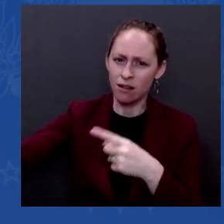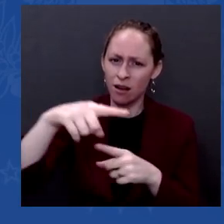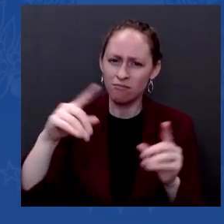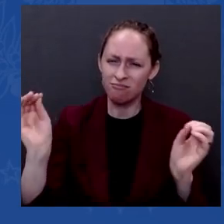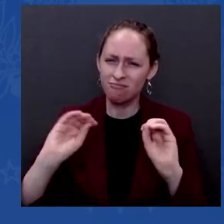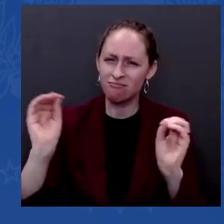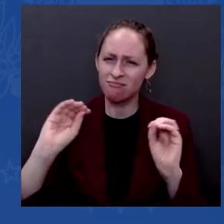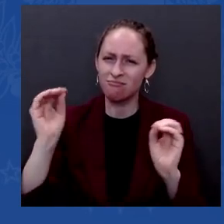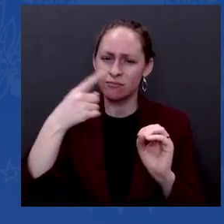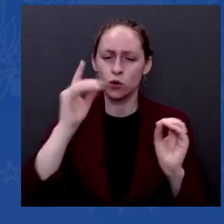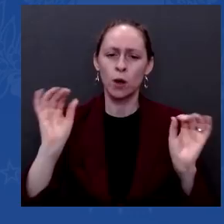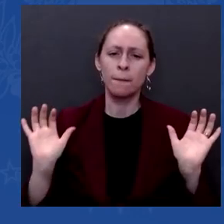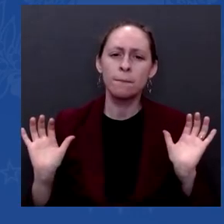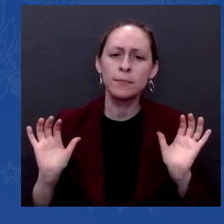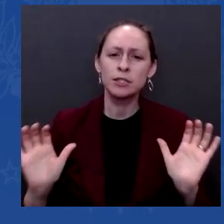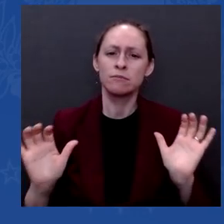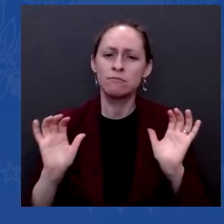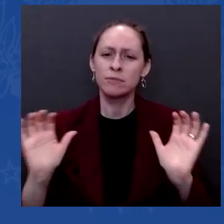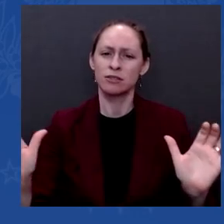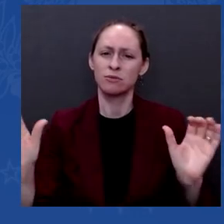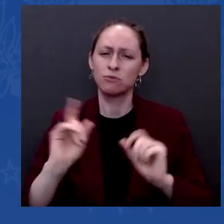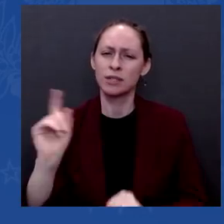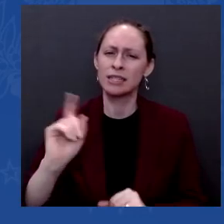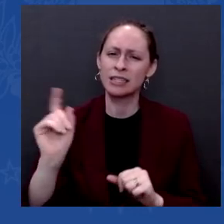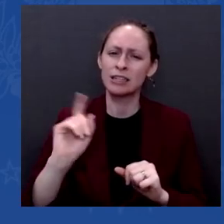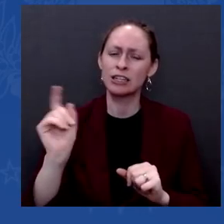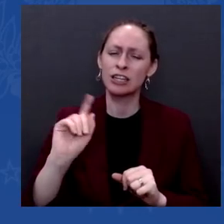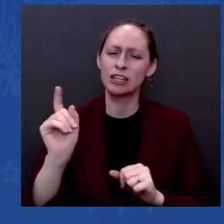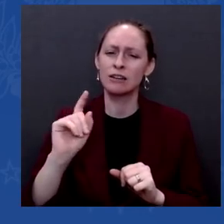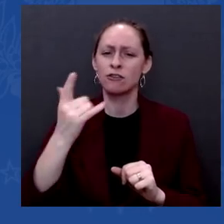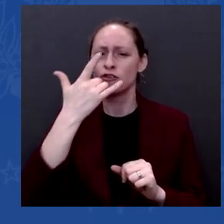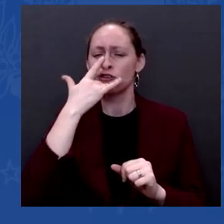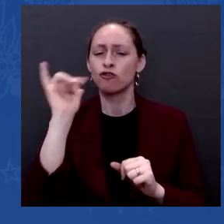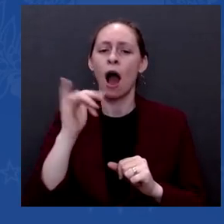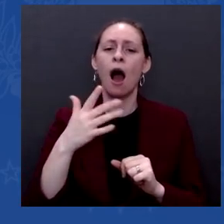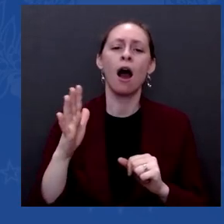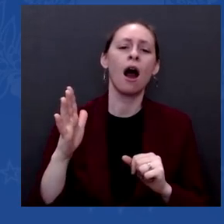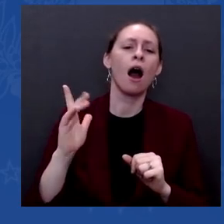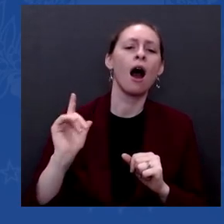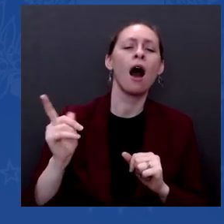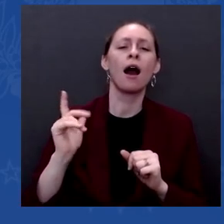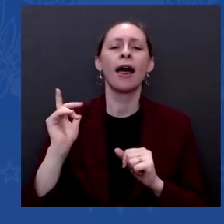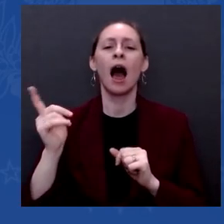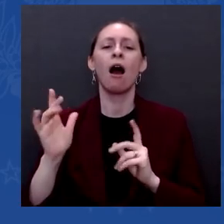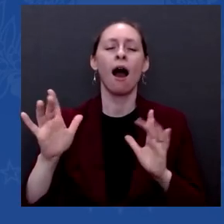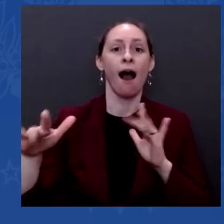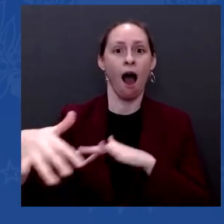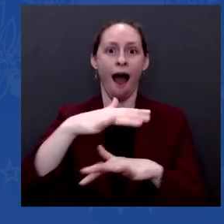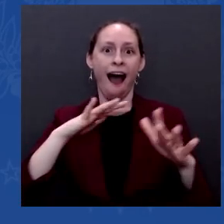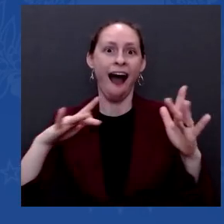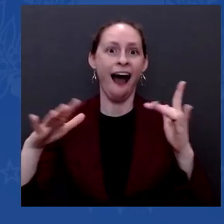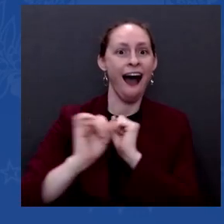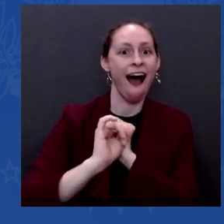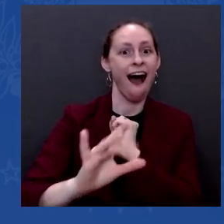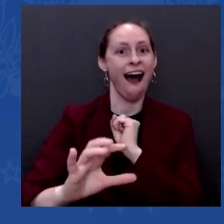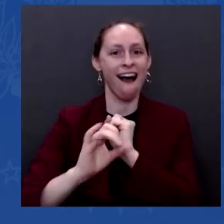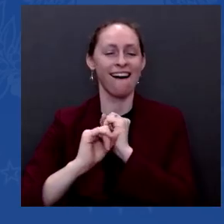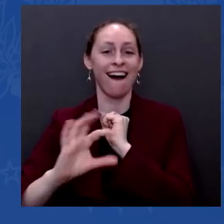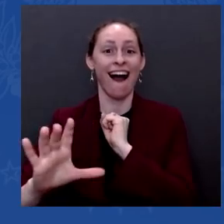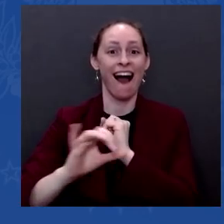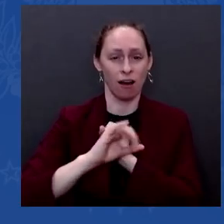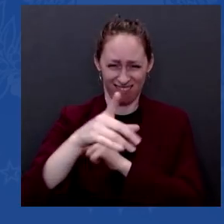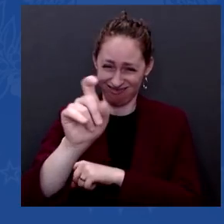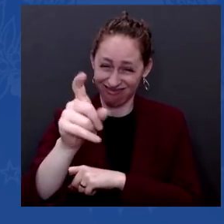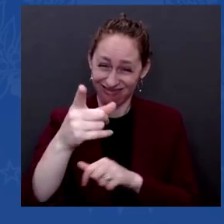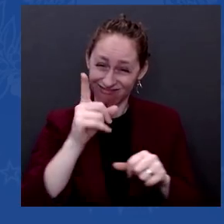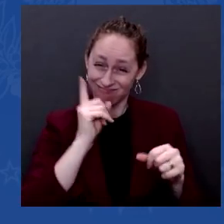than it is a legitimate effort to get legislation passed. So what do you say to these Black voters who say that you